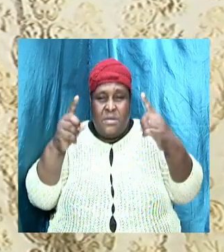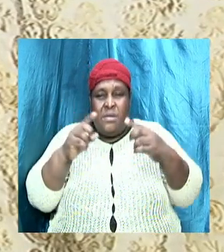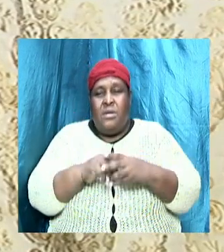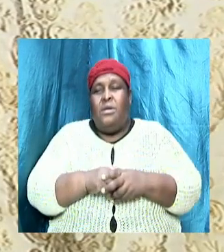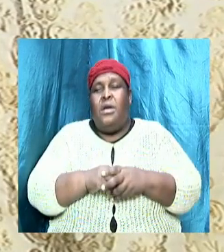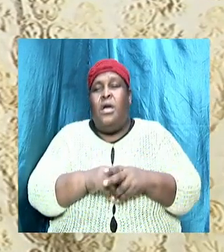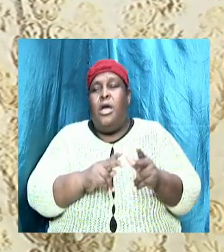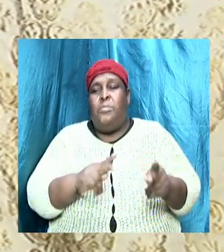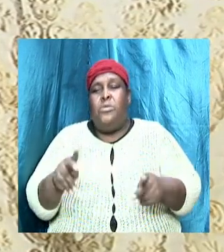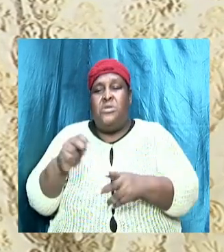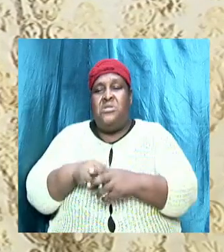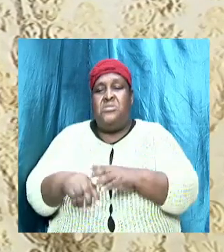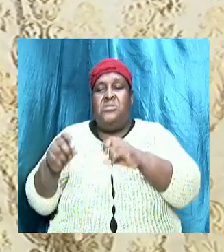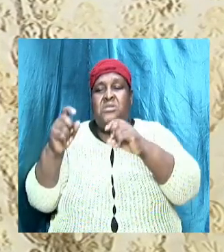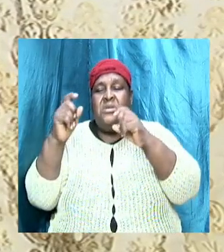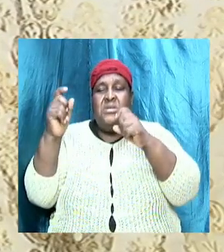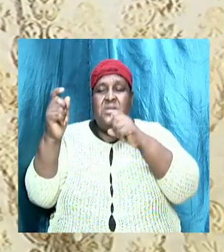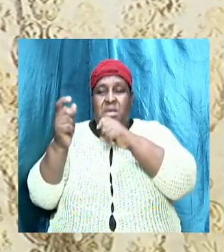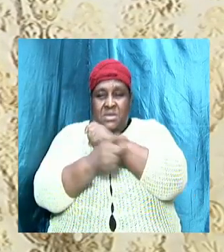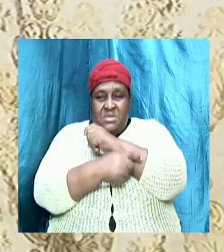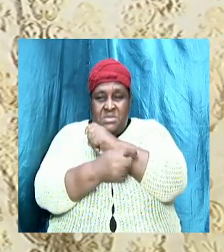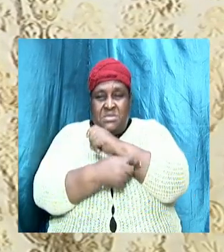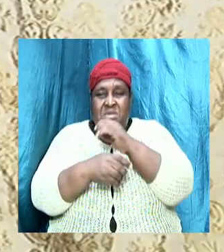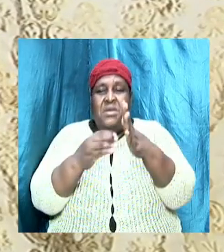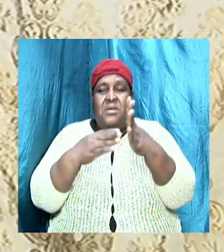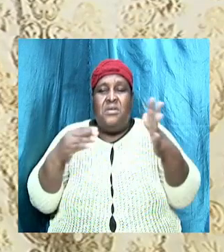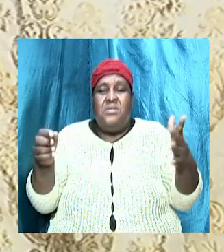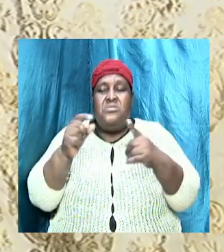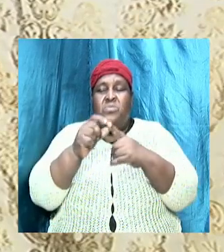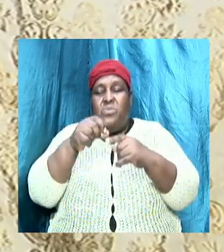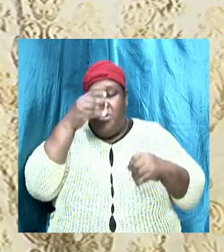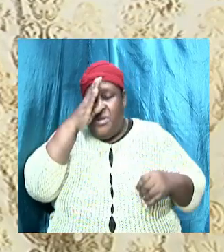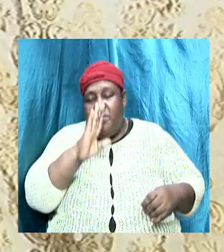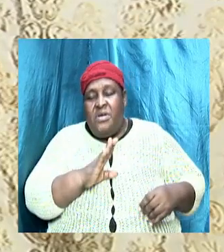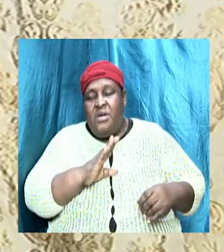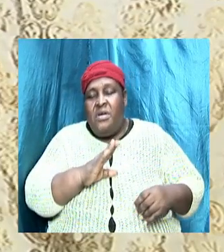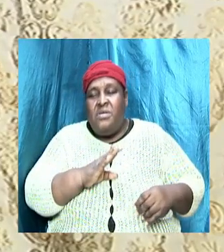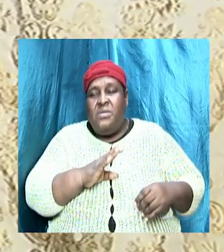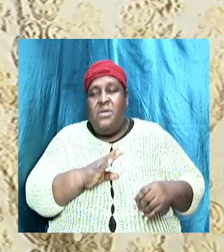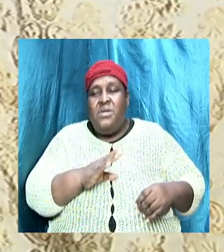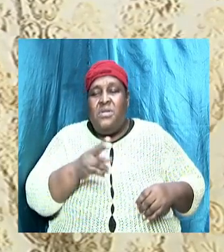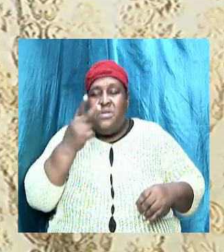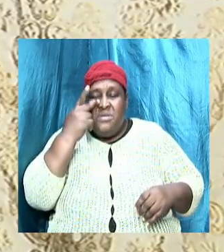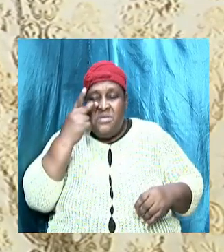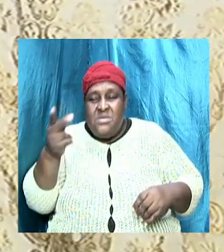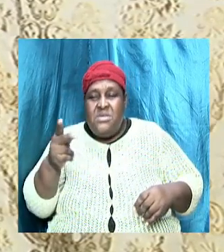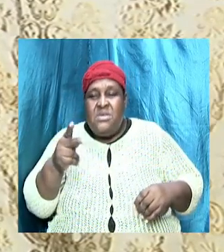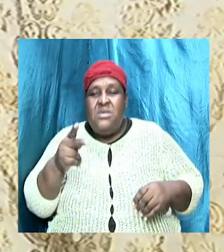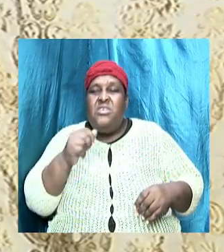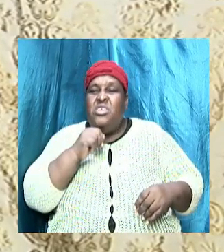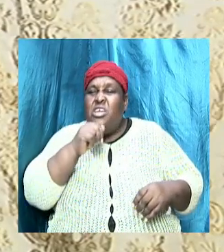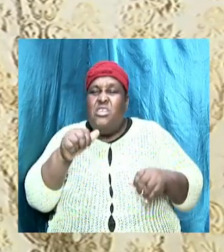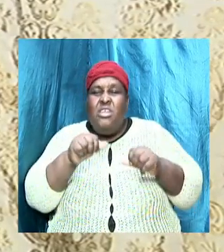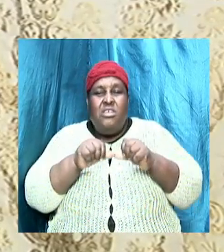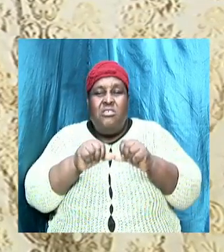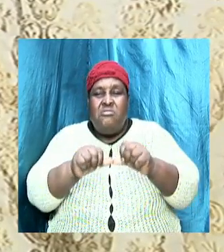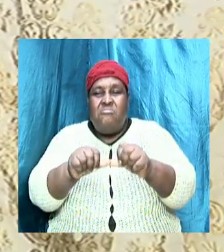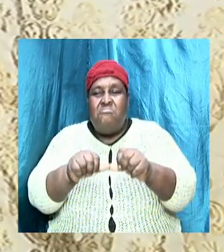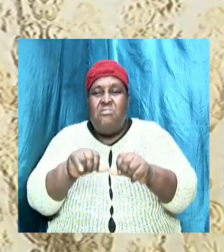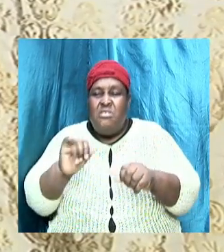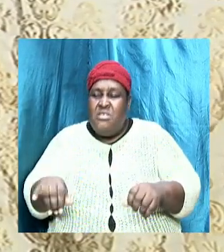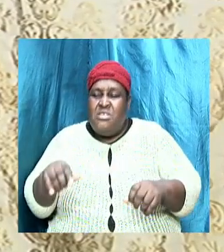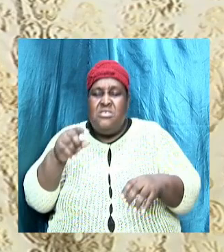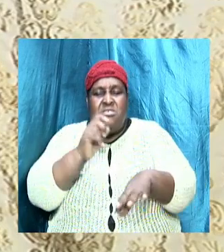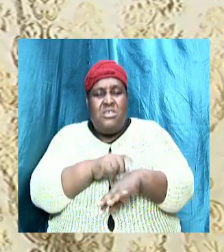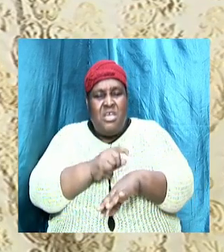test against the word of God. And when you see that it is inconsistent in the word of God, that is the time that you are going to know that.